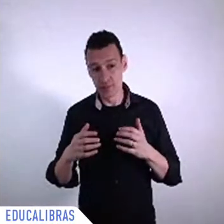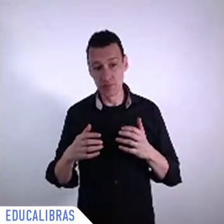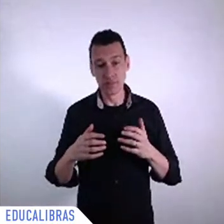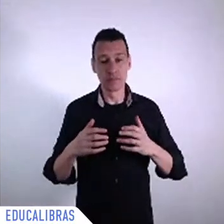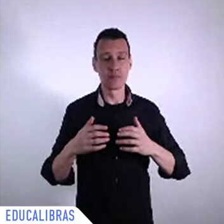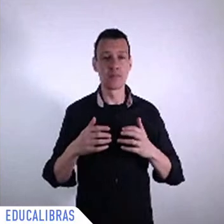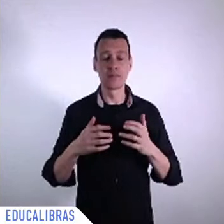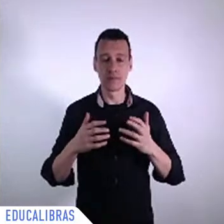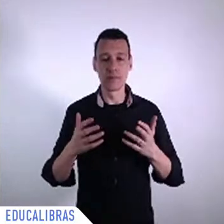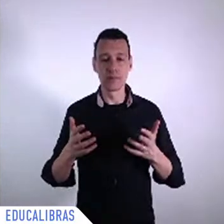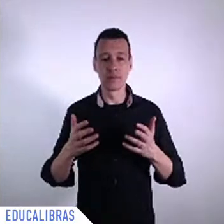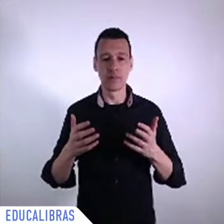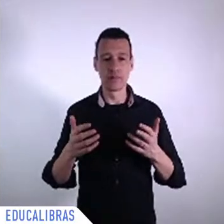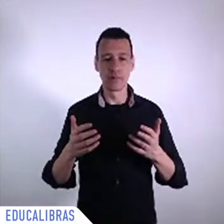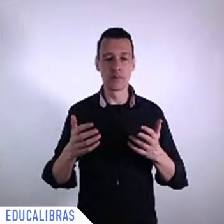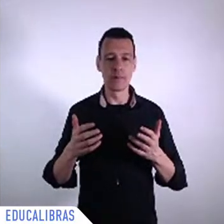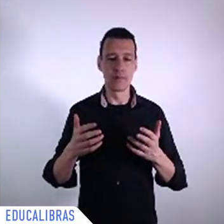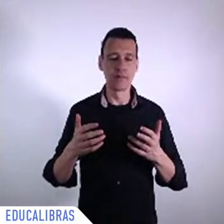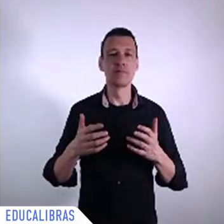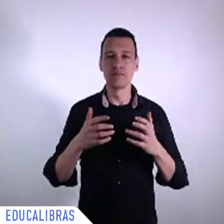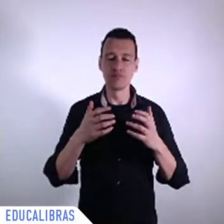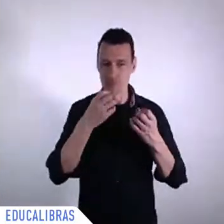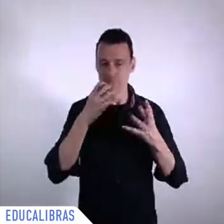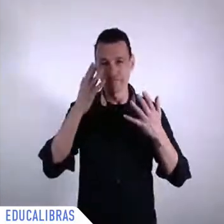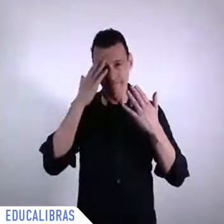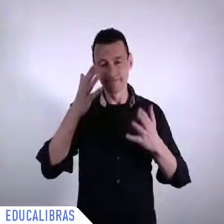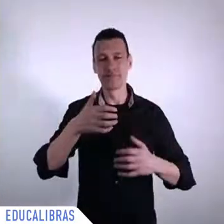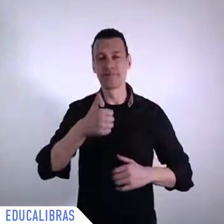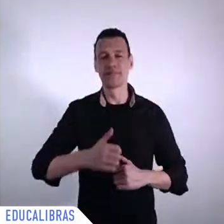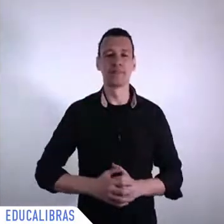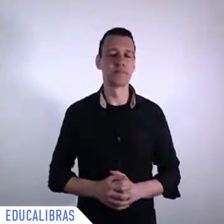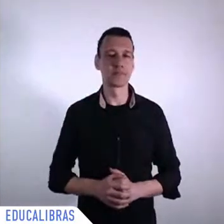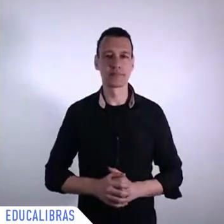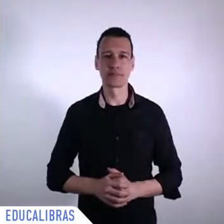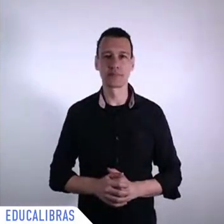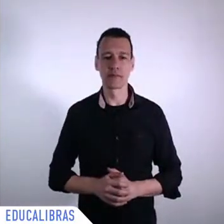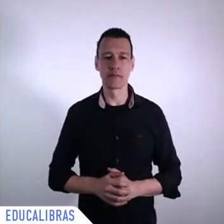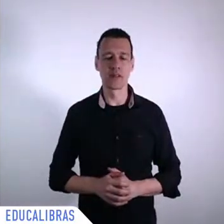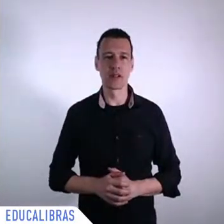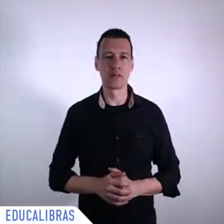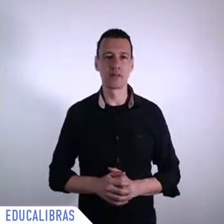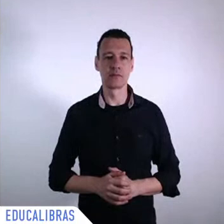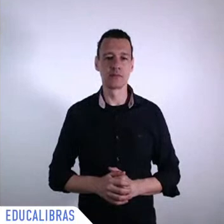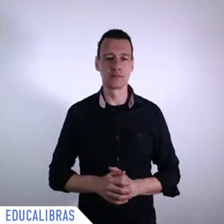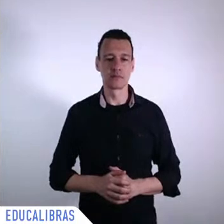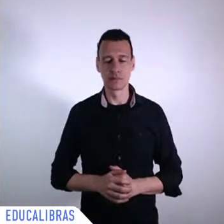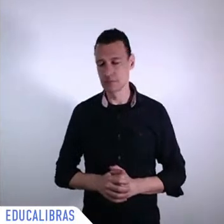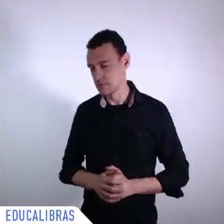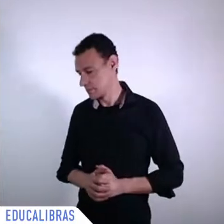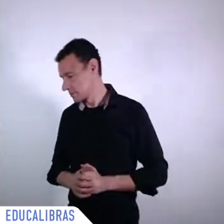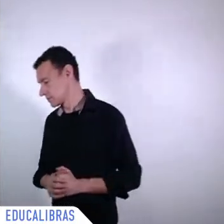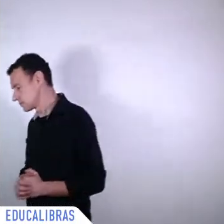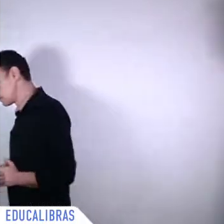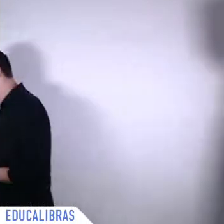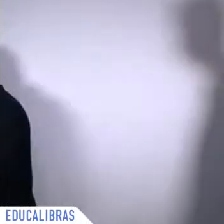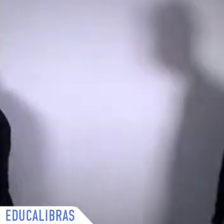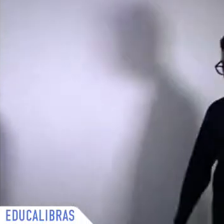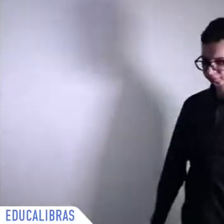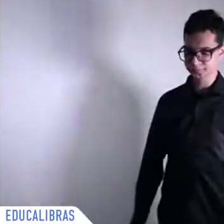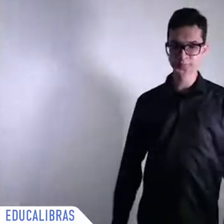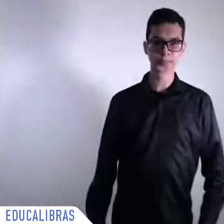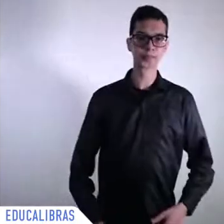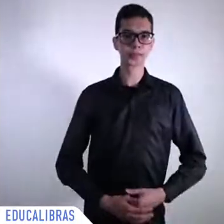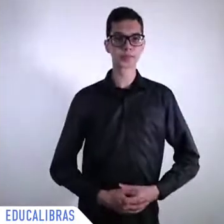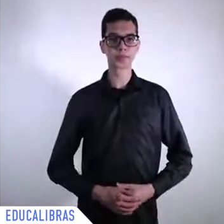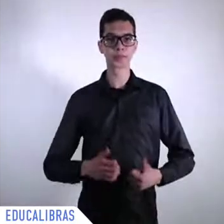thank you thank you very much okay we've been kind of reasonable so it's